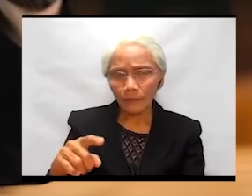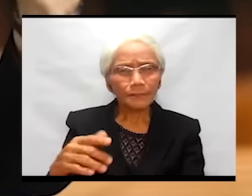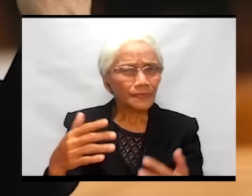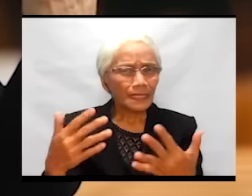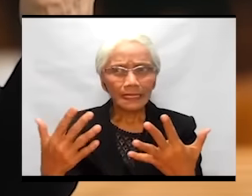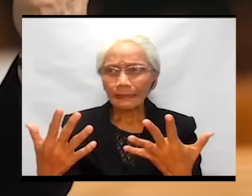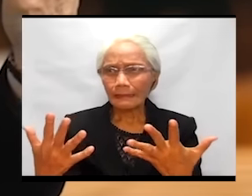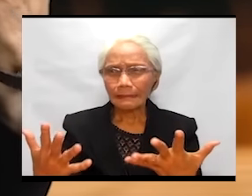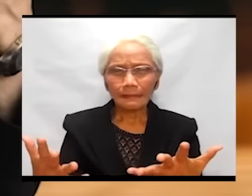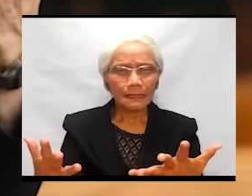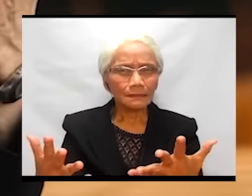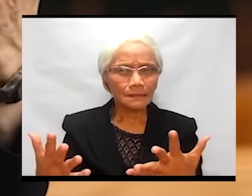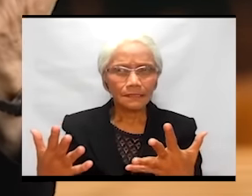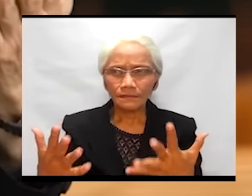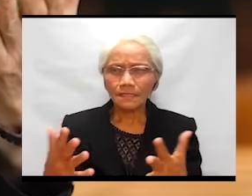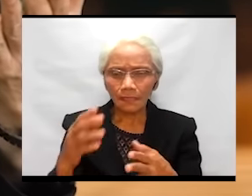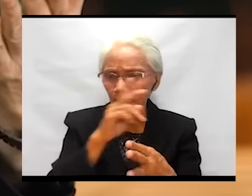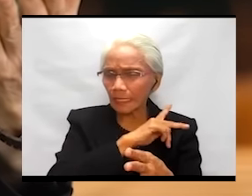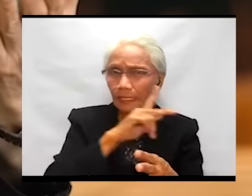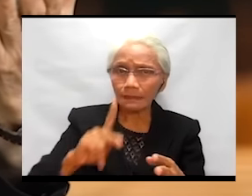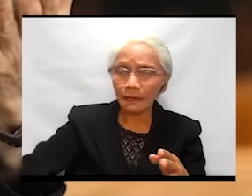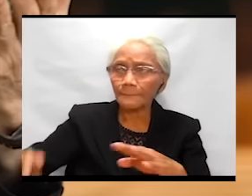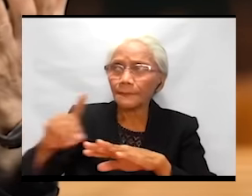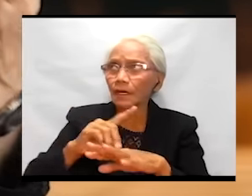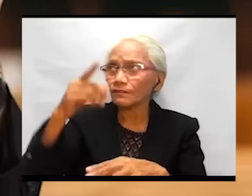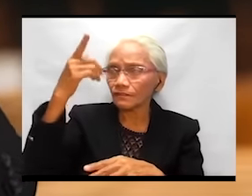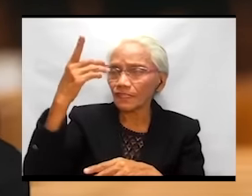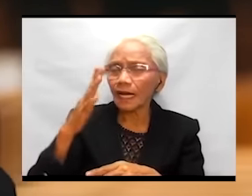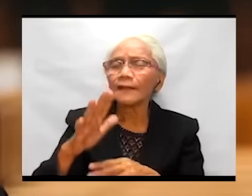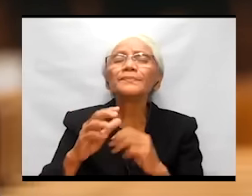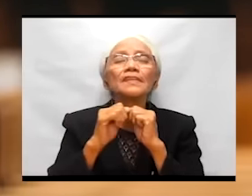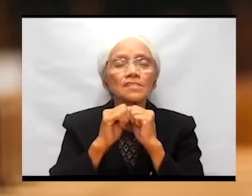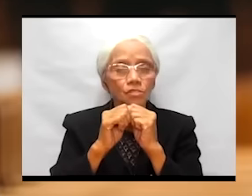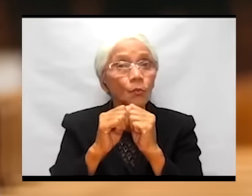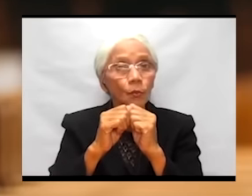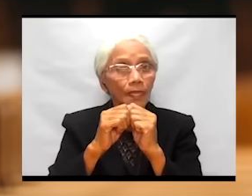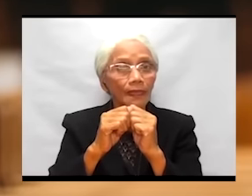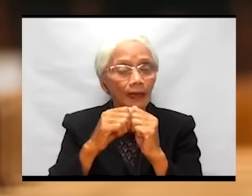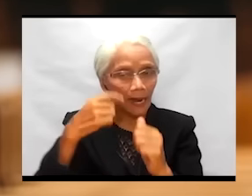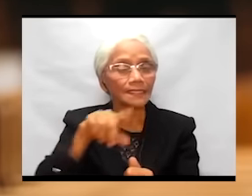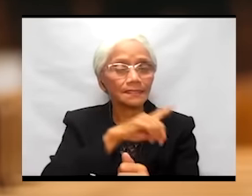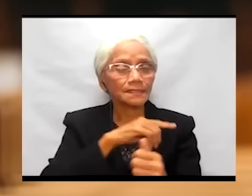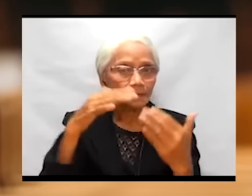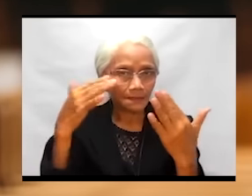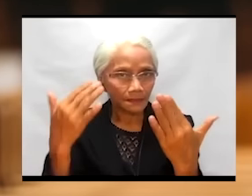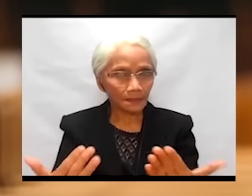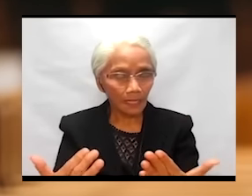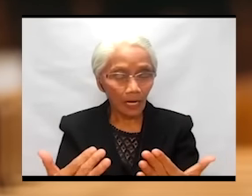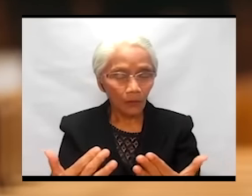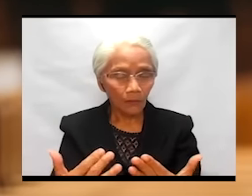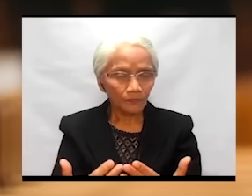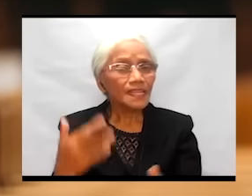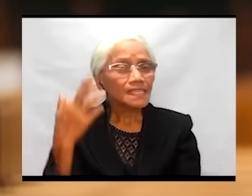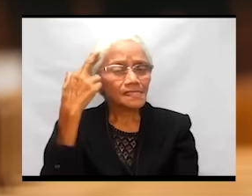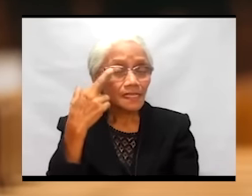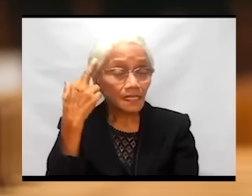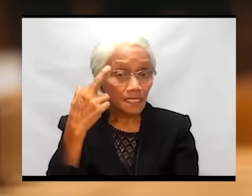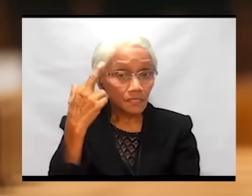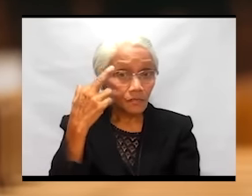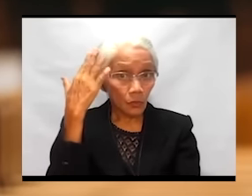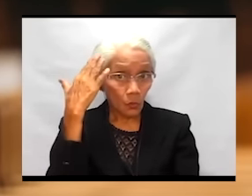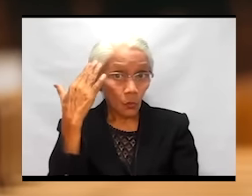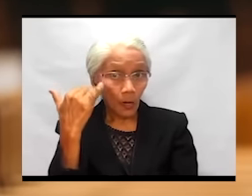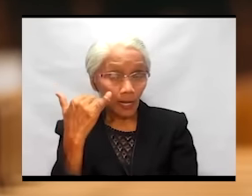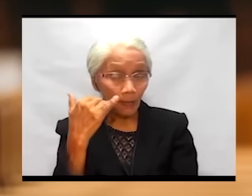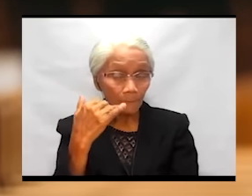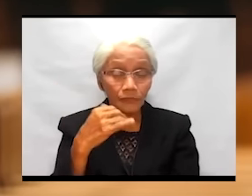in the definitive kingdom of God is with us now. That's why